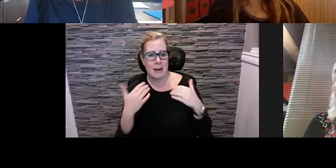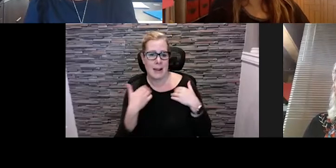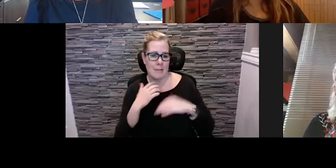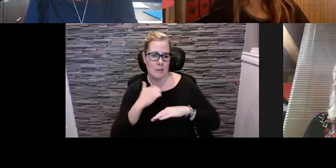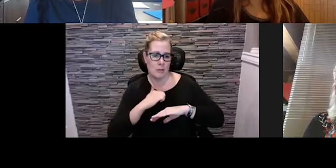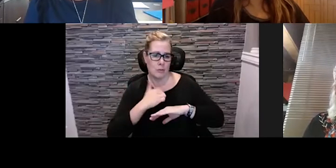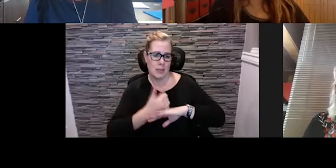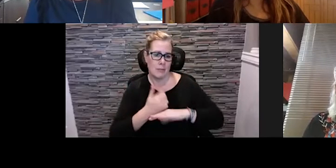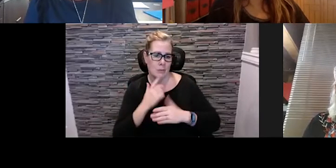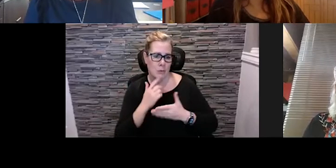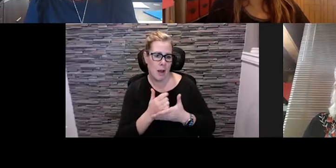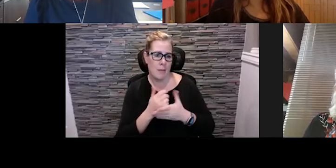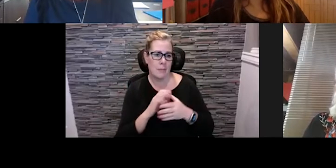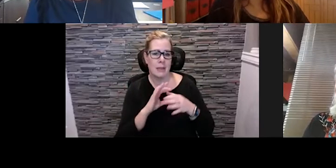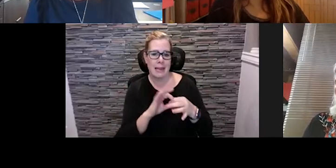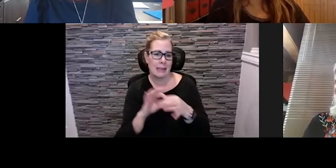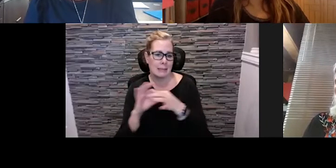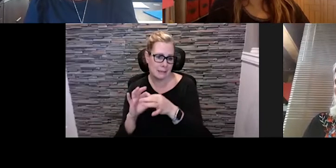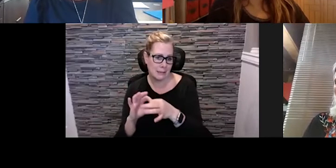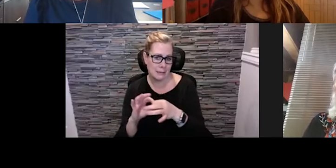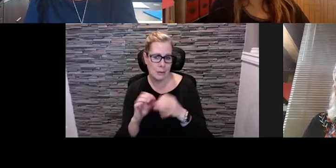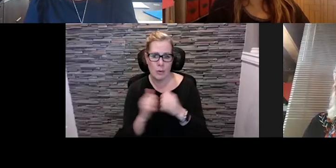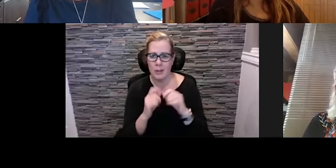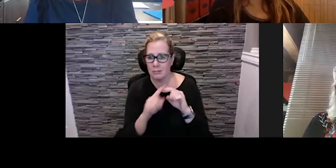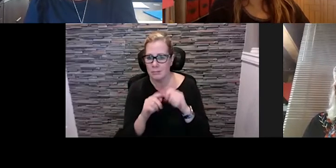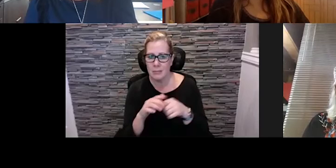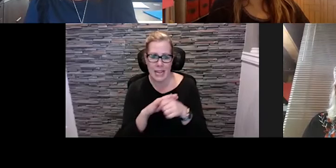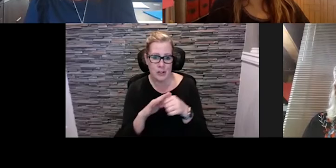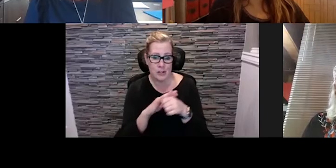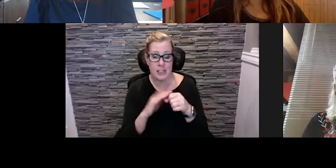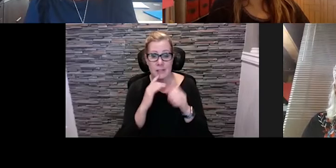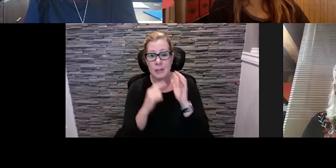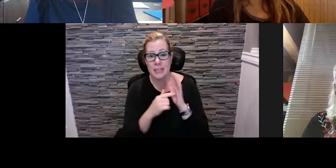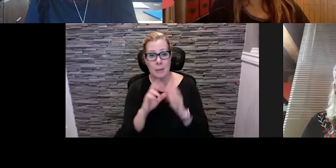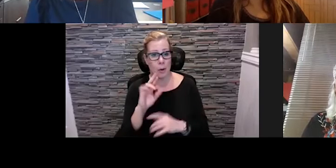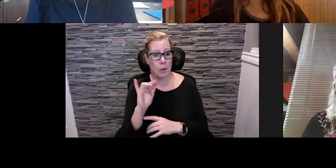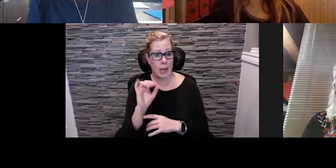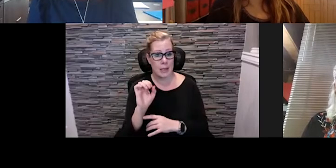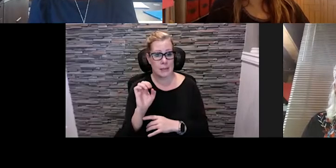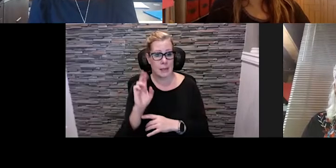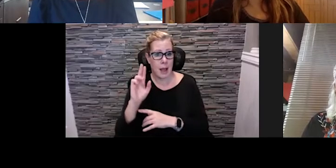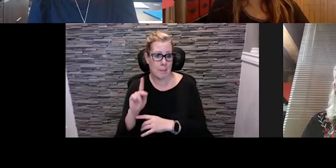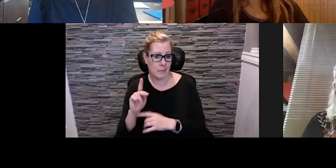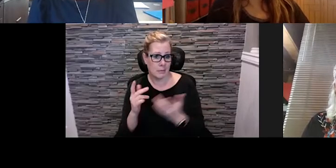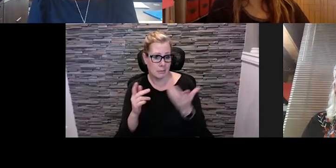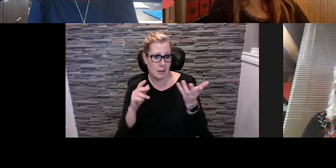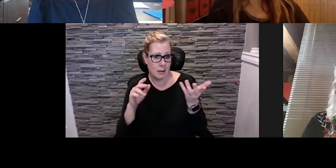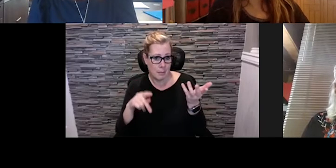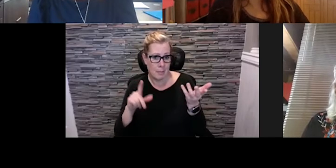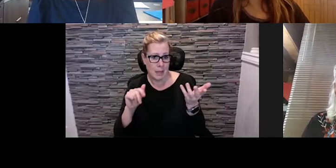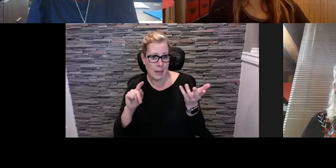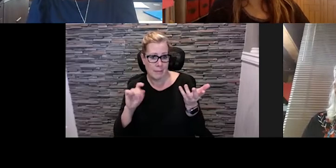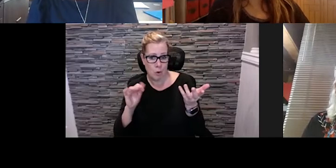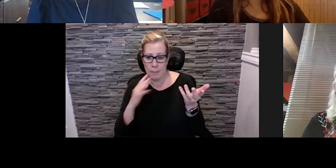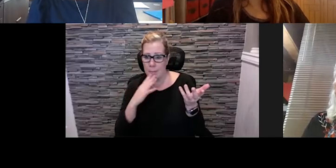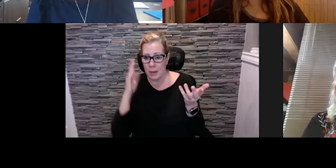bring some connection through. When you're doing your marketing things like the rise up platform has been very successful and being able to send out information